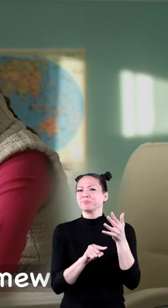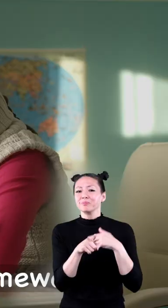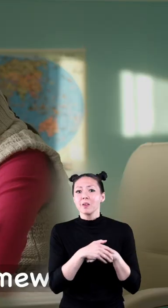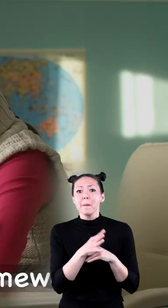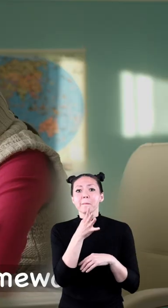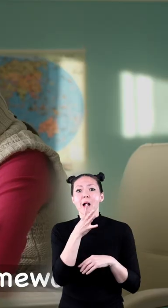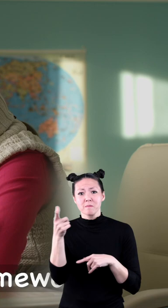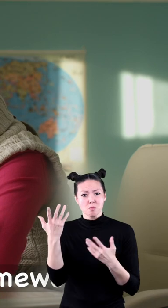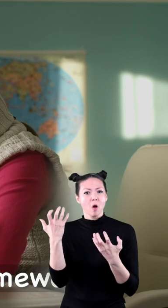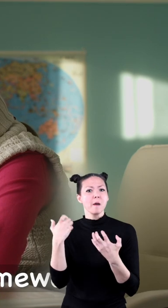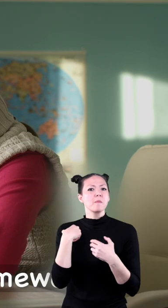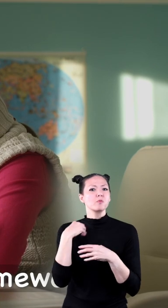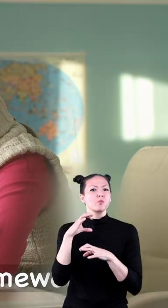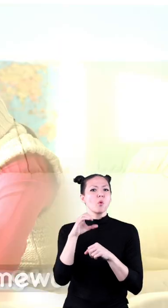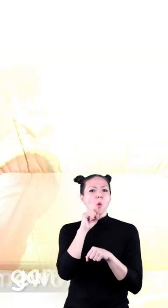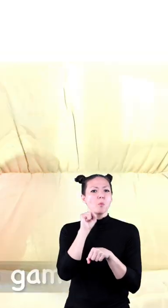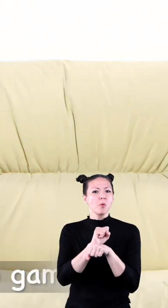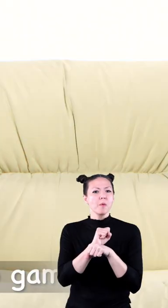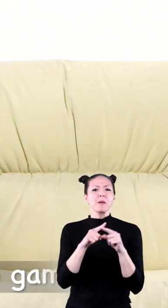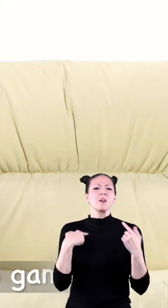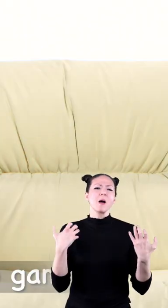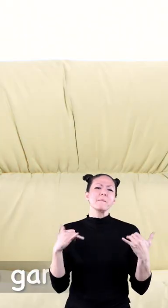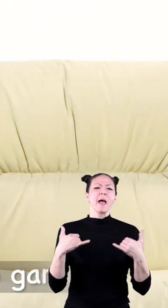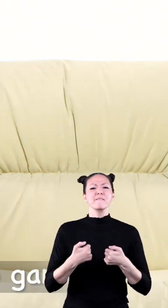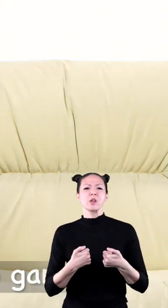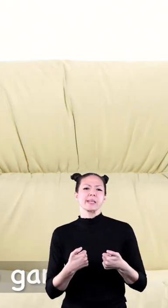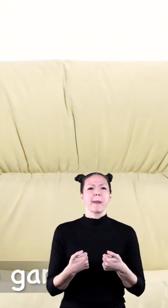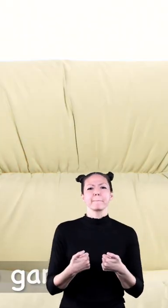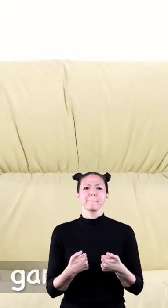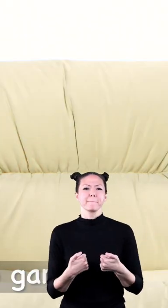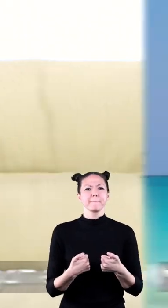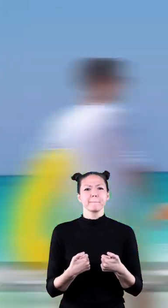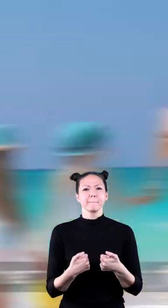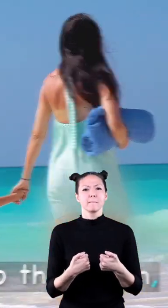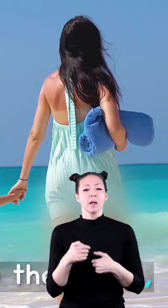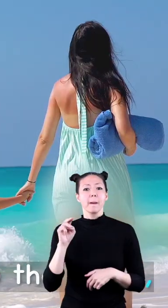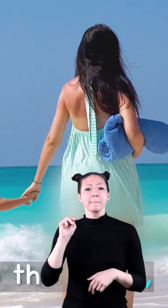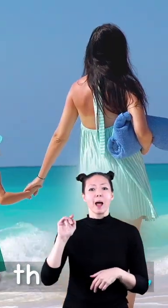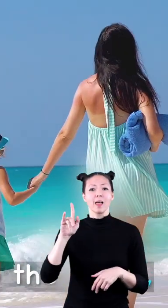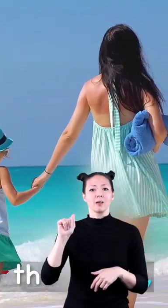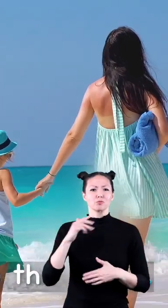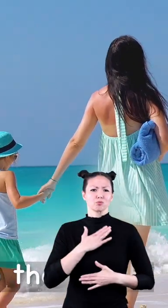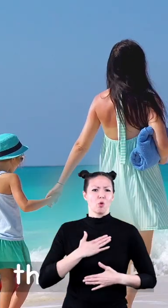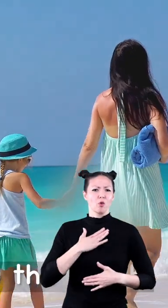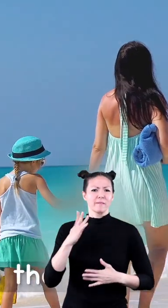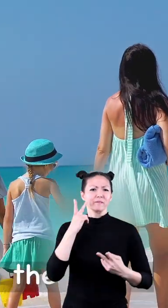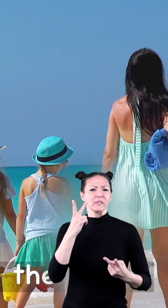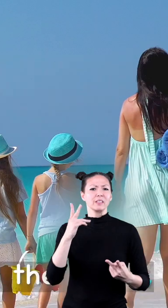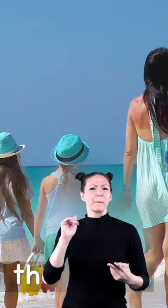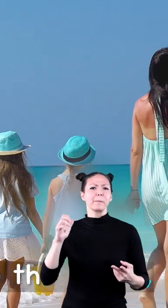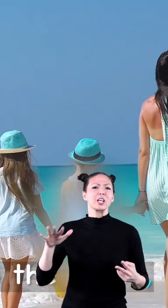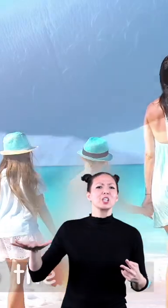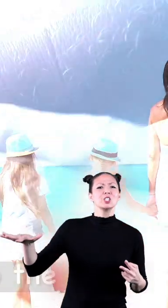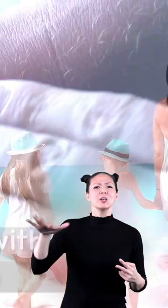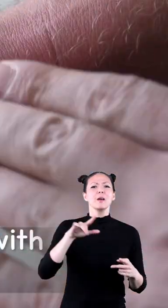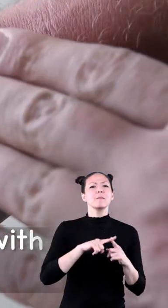mom wants me to do homework but i want to play video games michaela enjoyed her visit to the beach but she